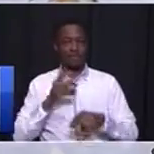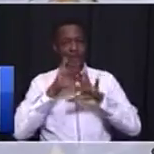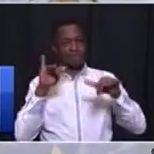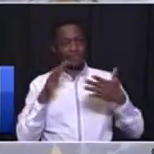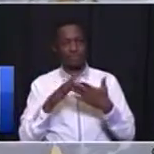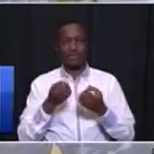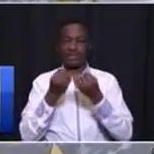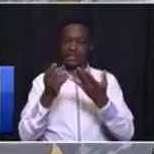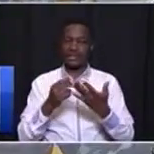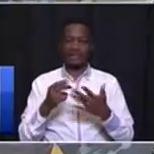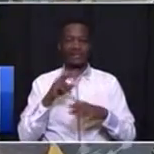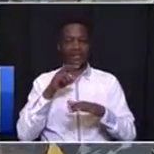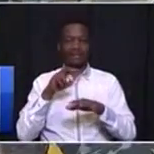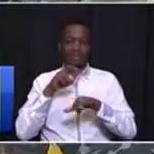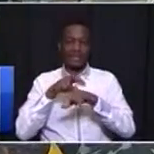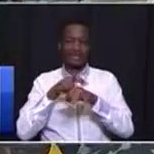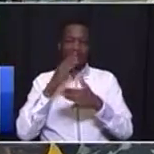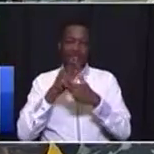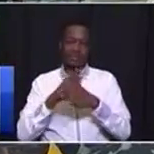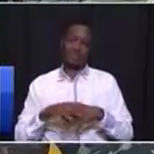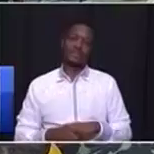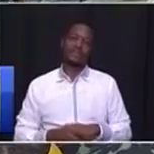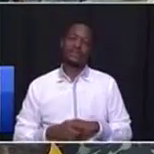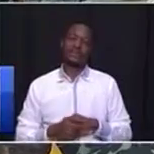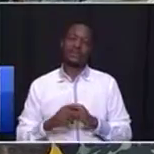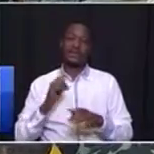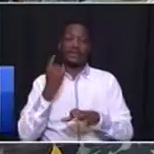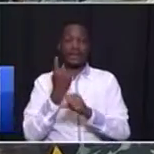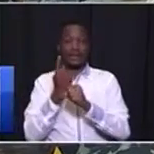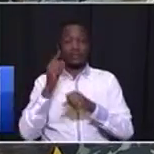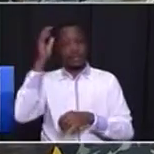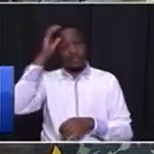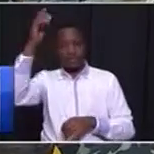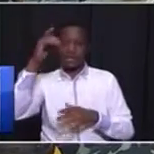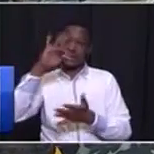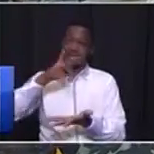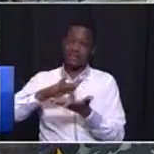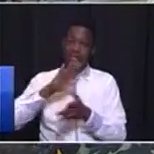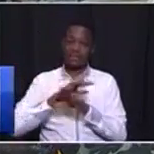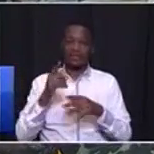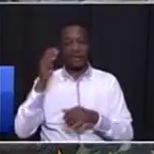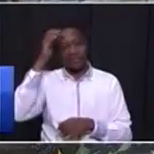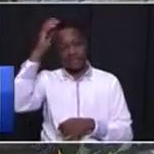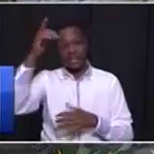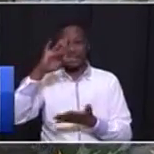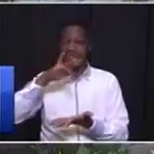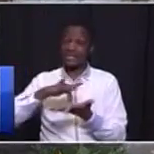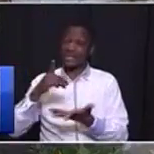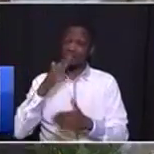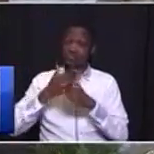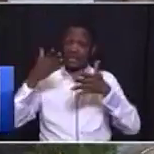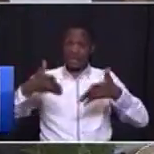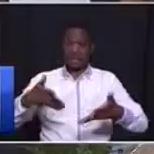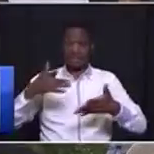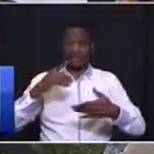necessary jobs. The Houghton Creative Center has an edge. We have many creative industry workers who work here, but